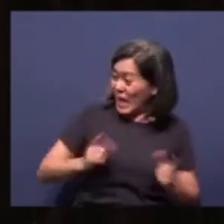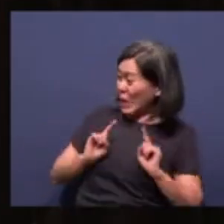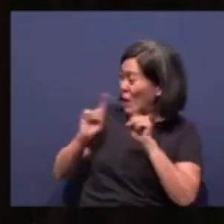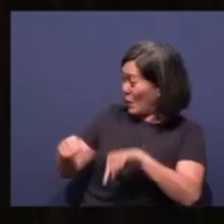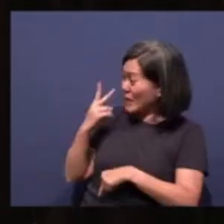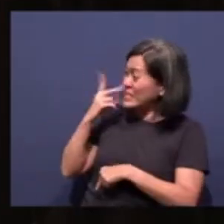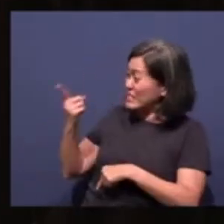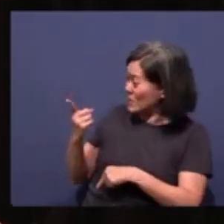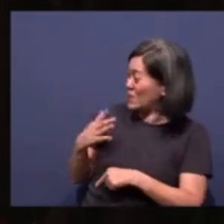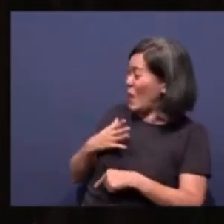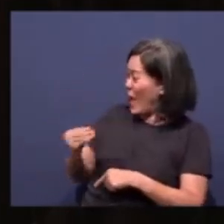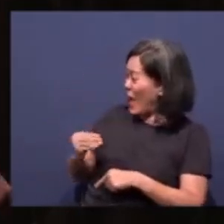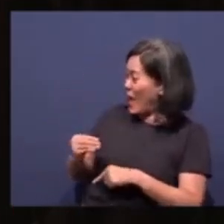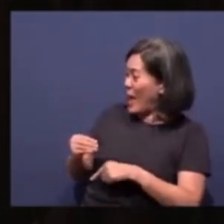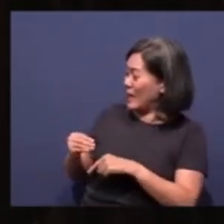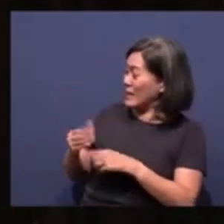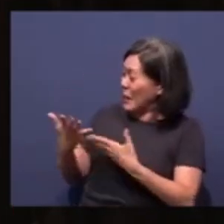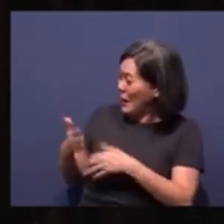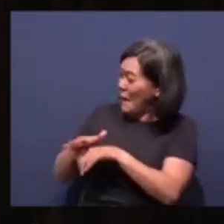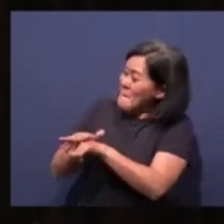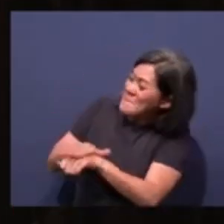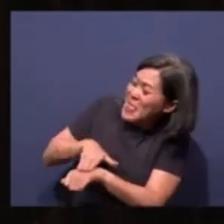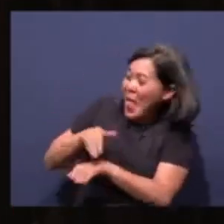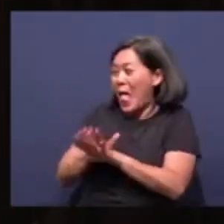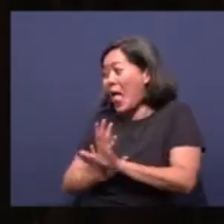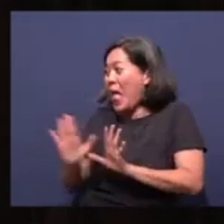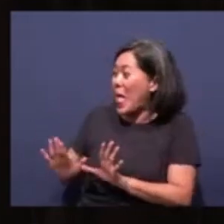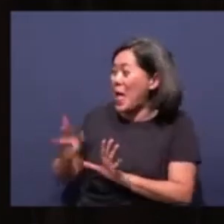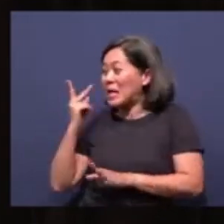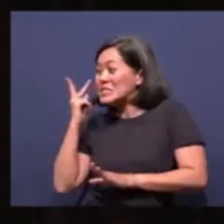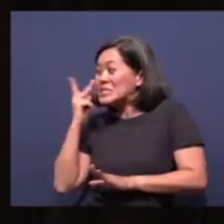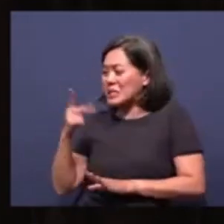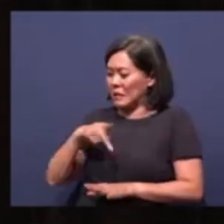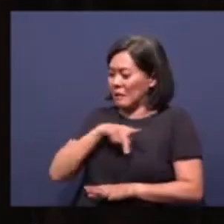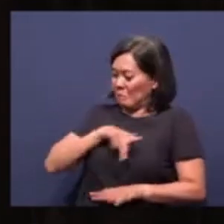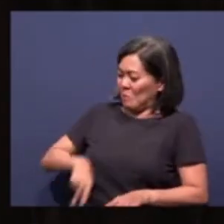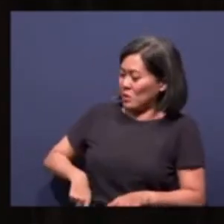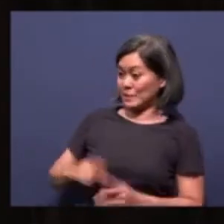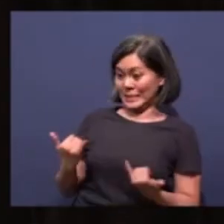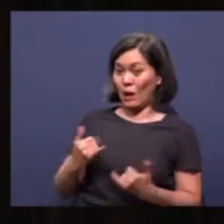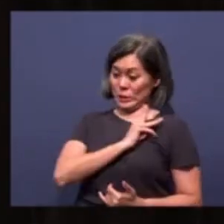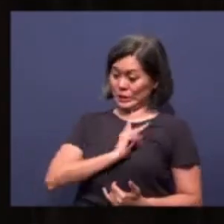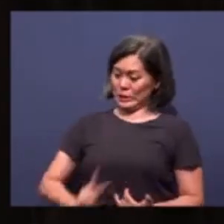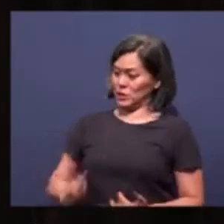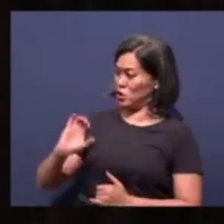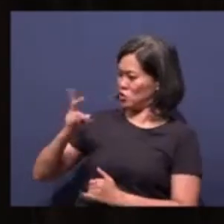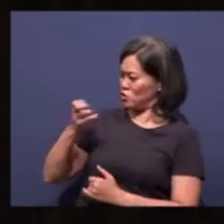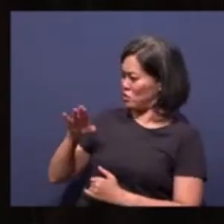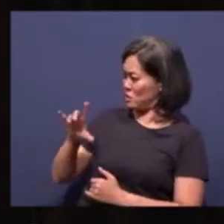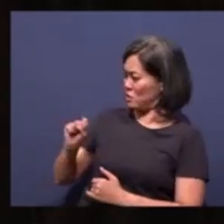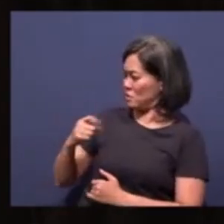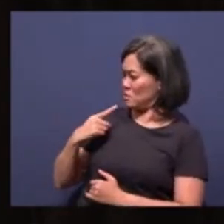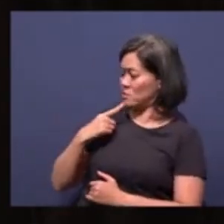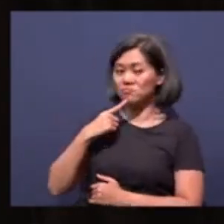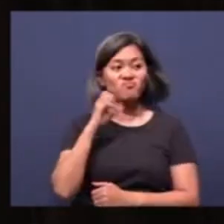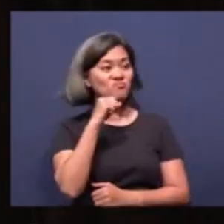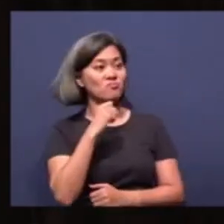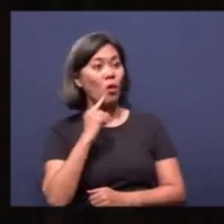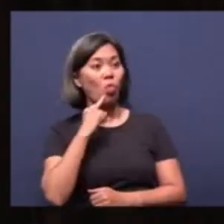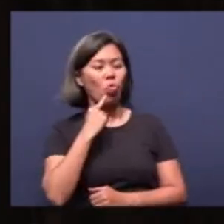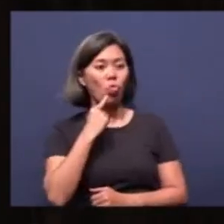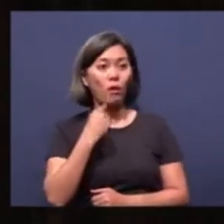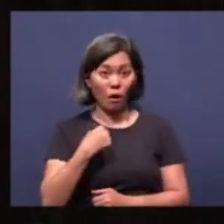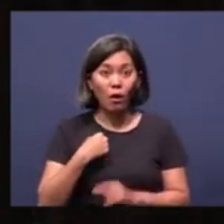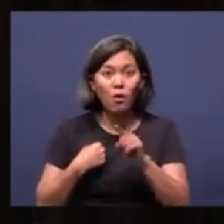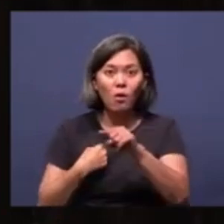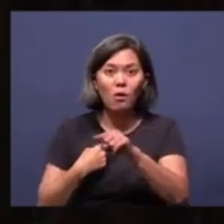see you and be pampered by you and Prince Charles, now king? And he said, yes. And he was serious. So, did I